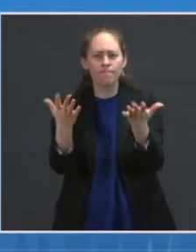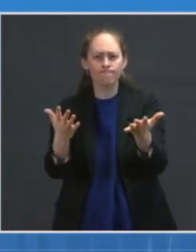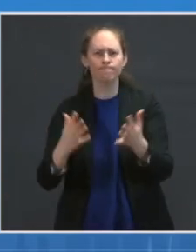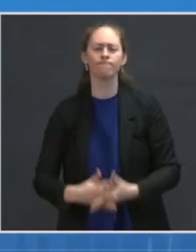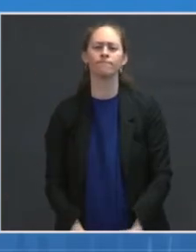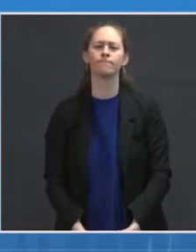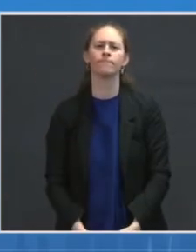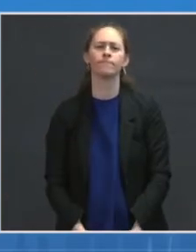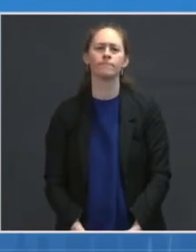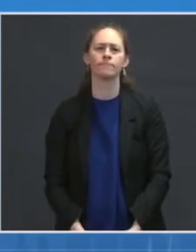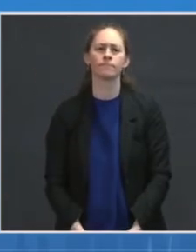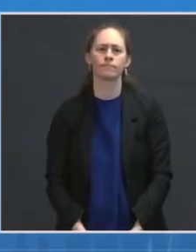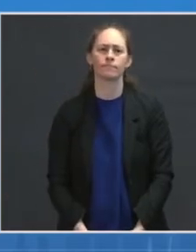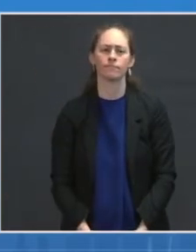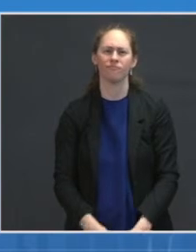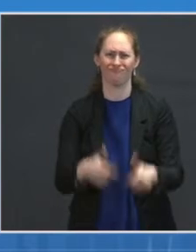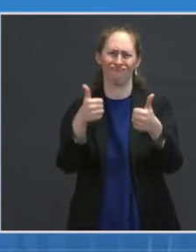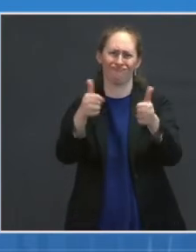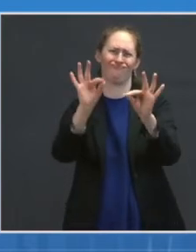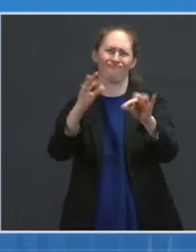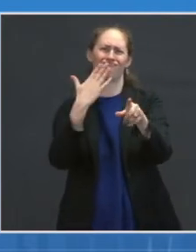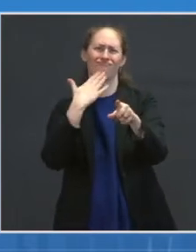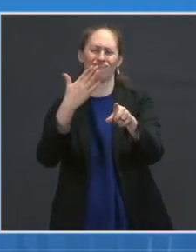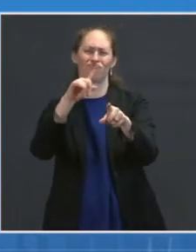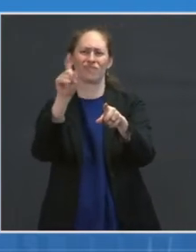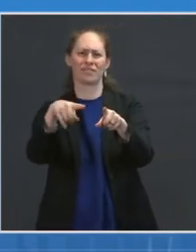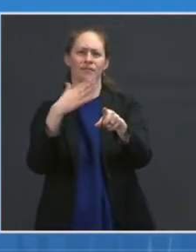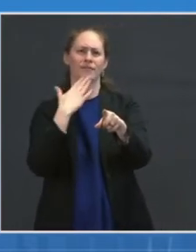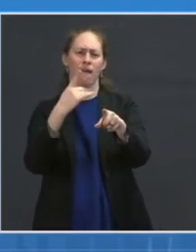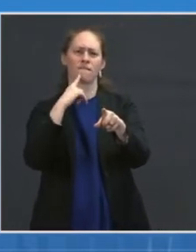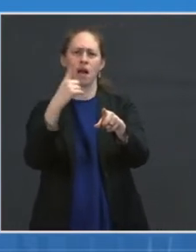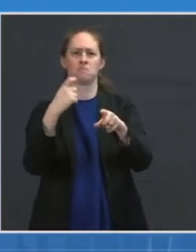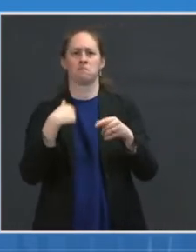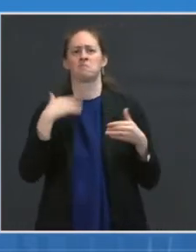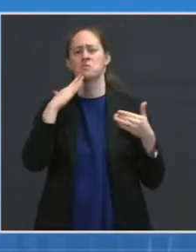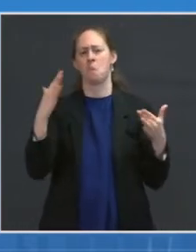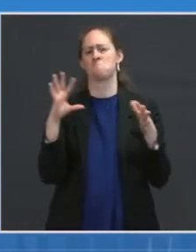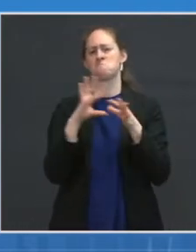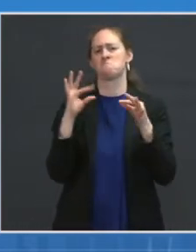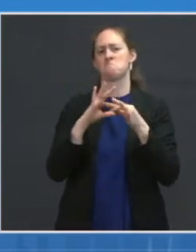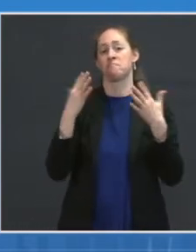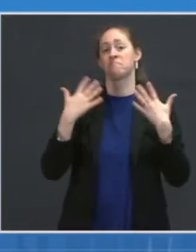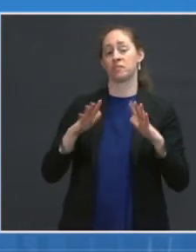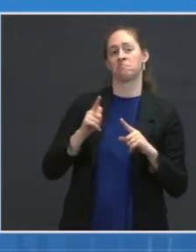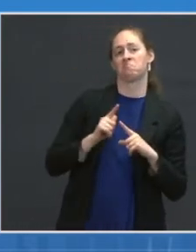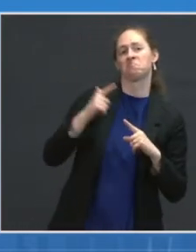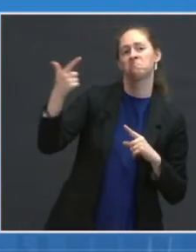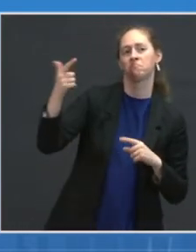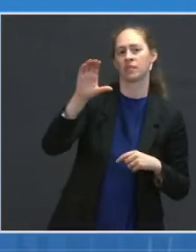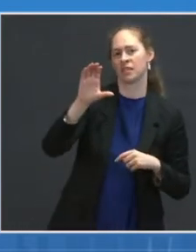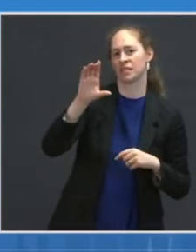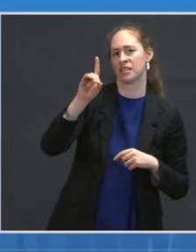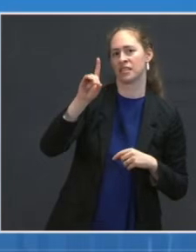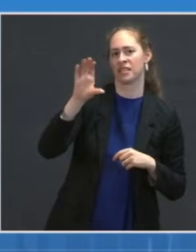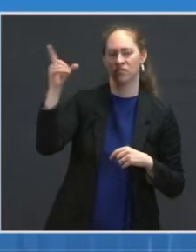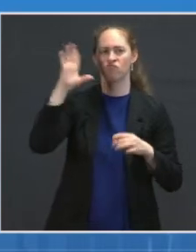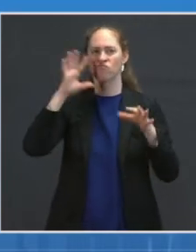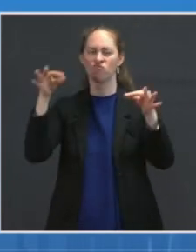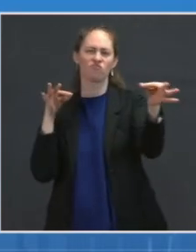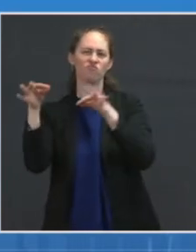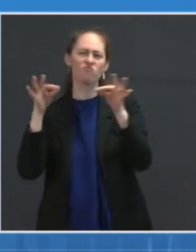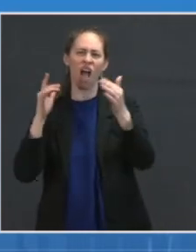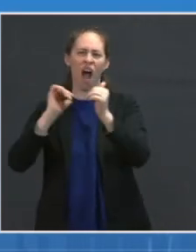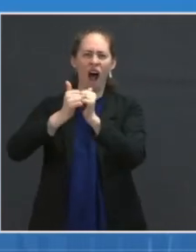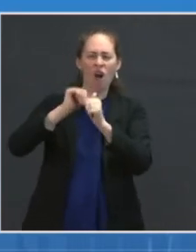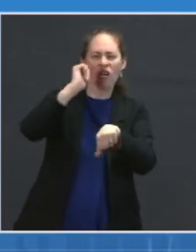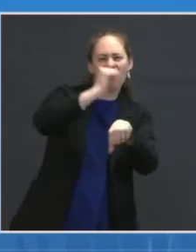the CDC thinks about the social vulnerability index in places where we